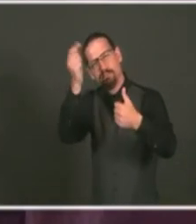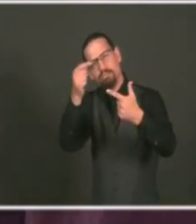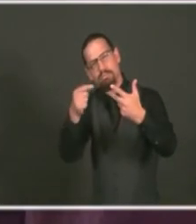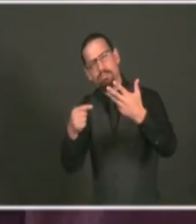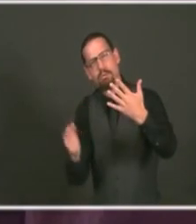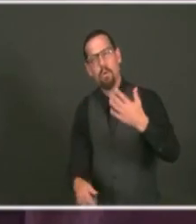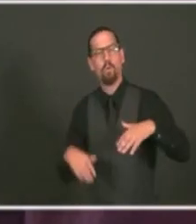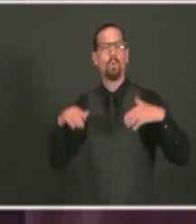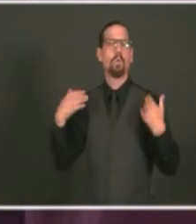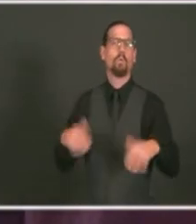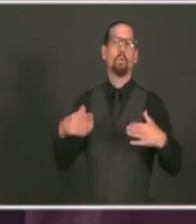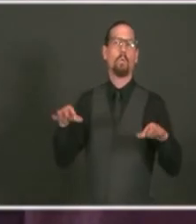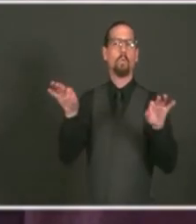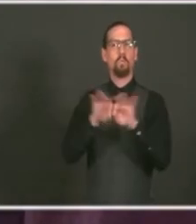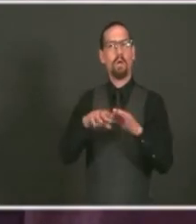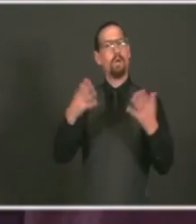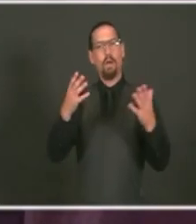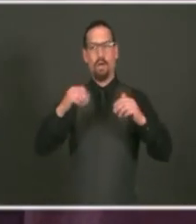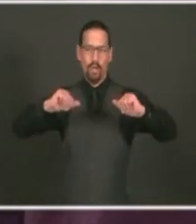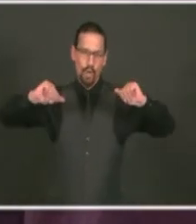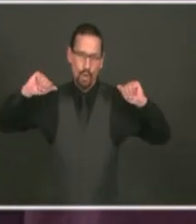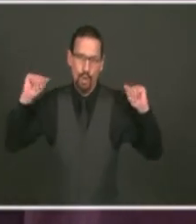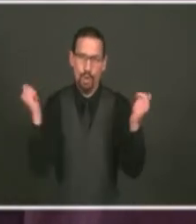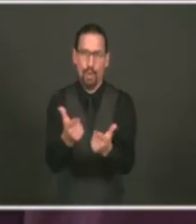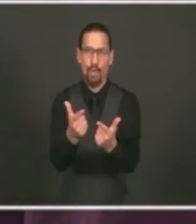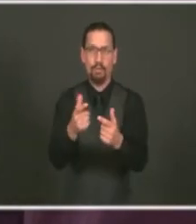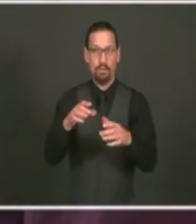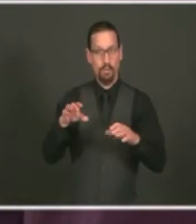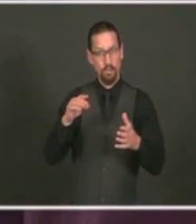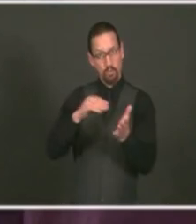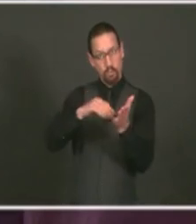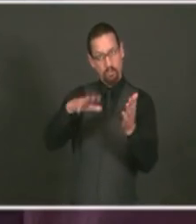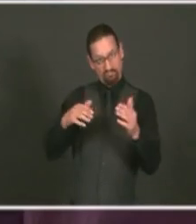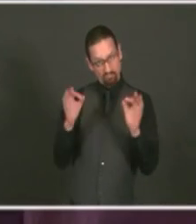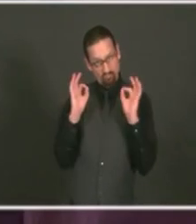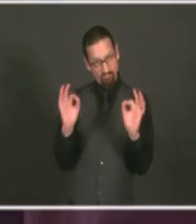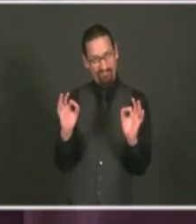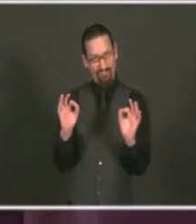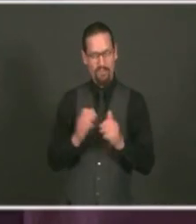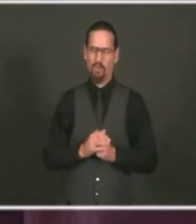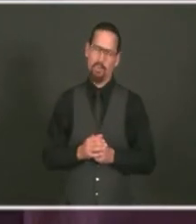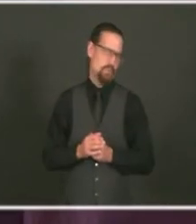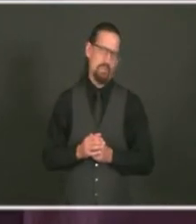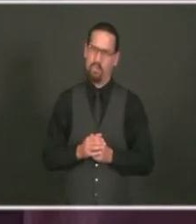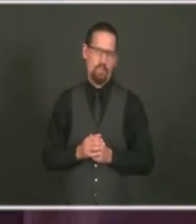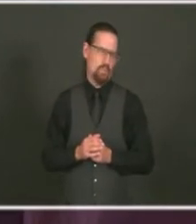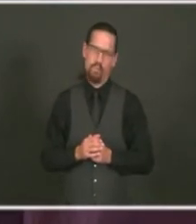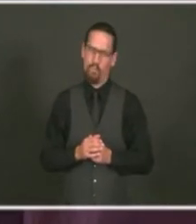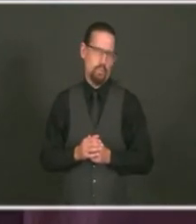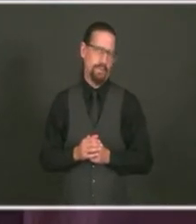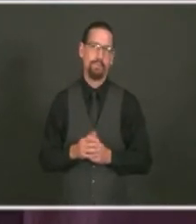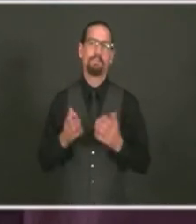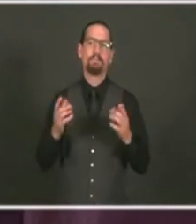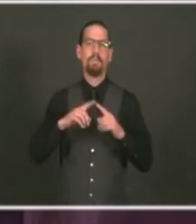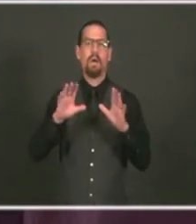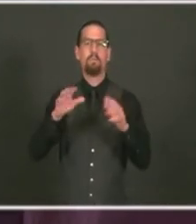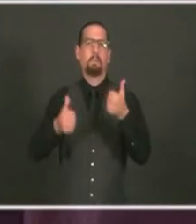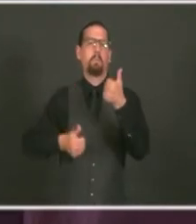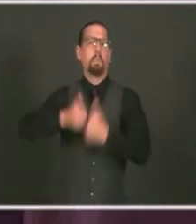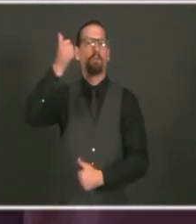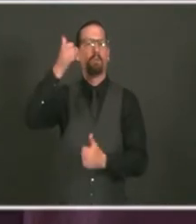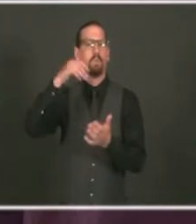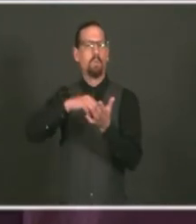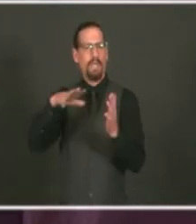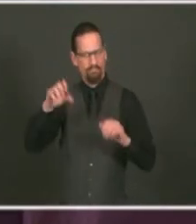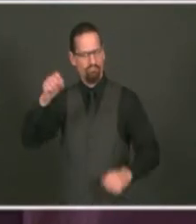their campuses to help us out. And I want to thank you all for doing that. And frankly, we want to hear more from you. But to those of you